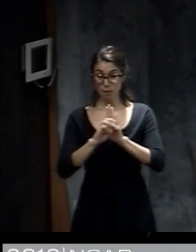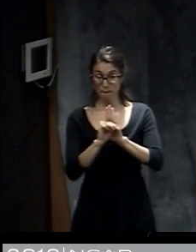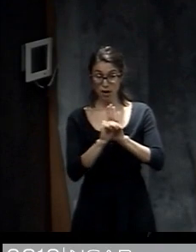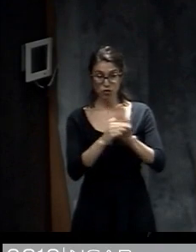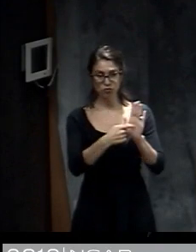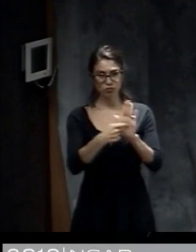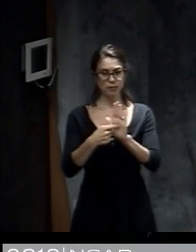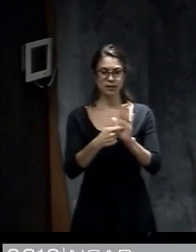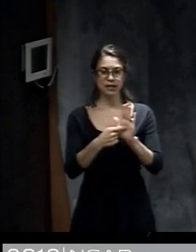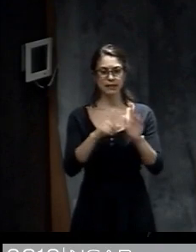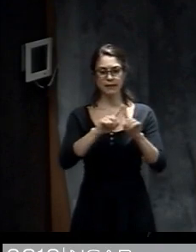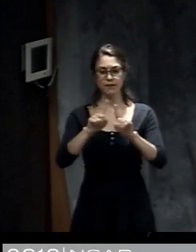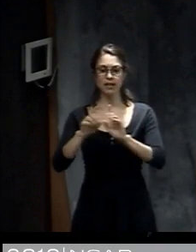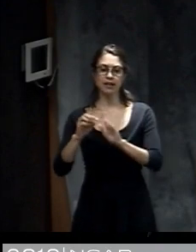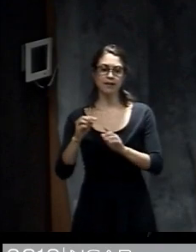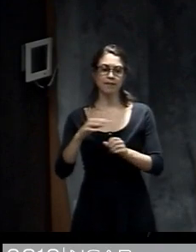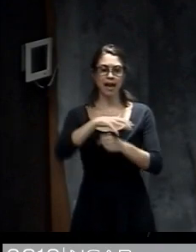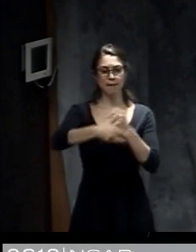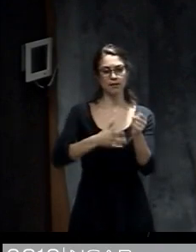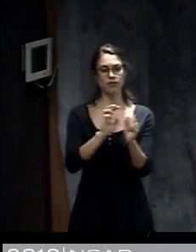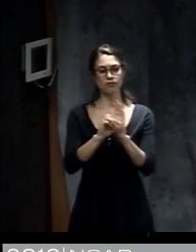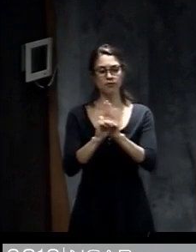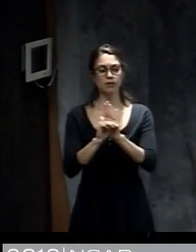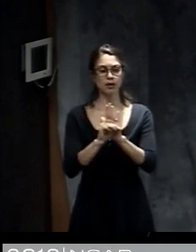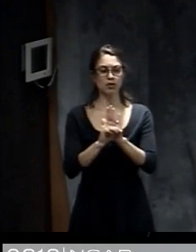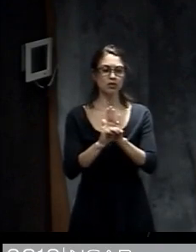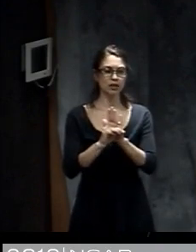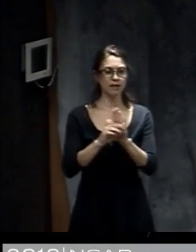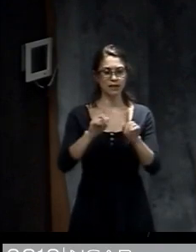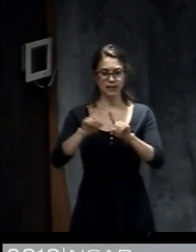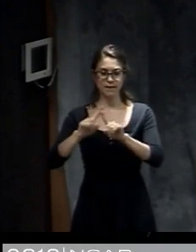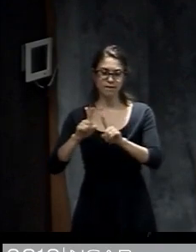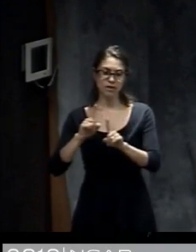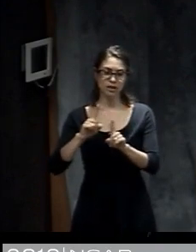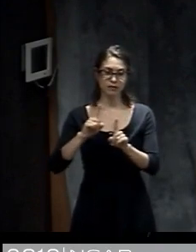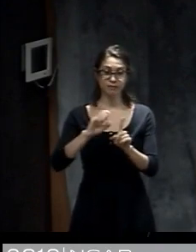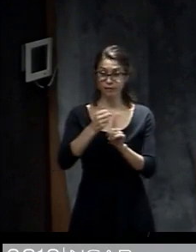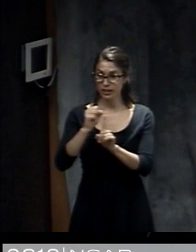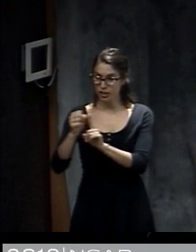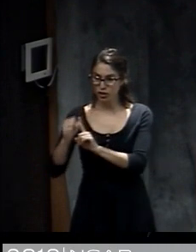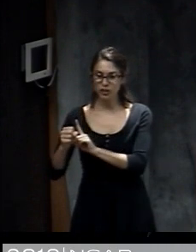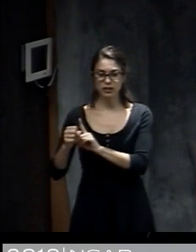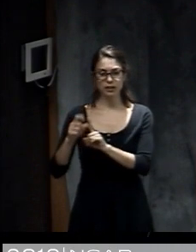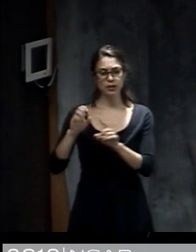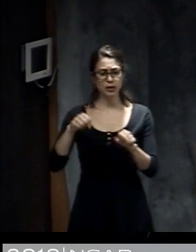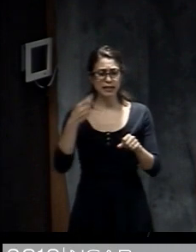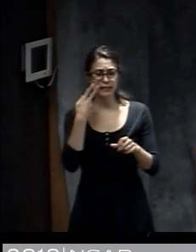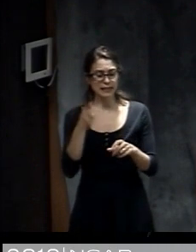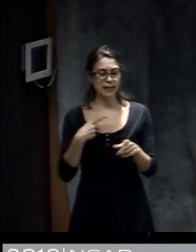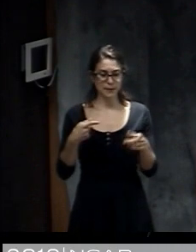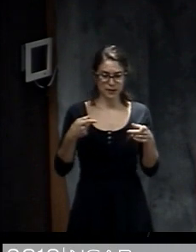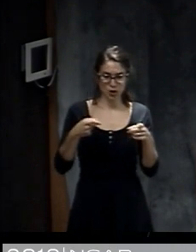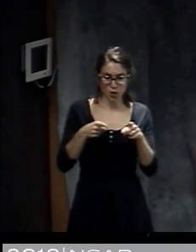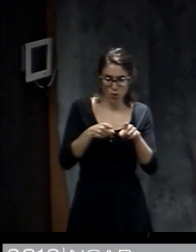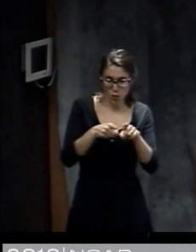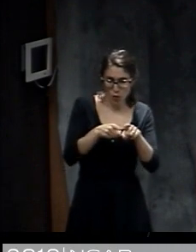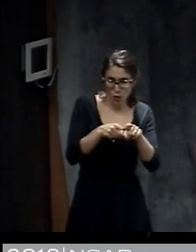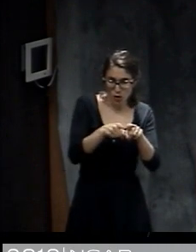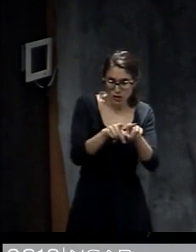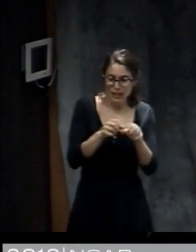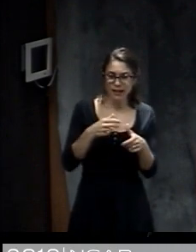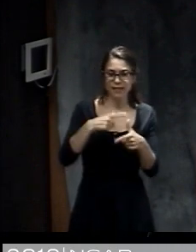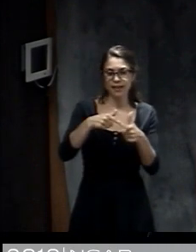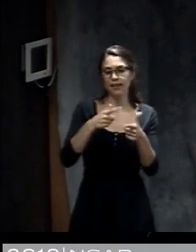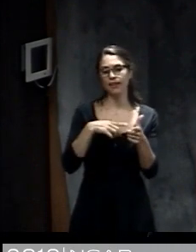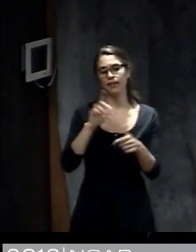But you can also do this with the same model in different initial conditions. And you can see that they track together closely for a while, and then they diverge from each other. So this shows about